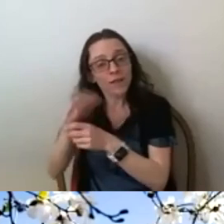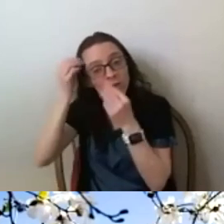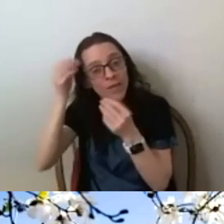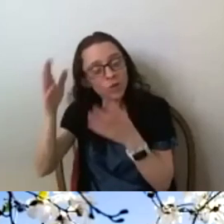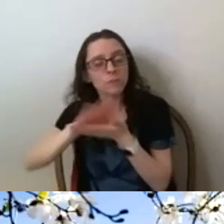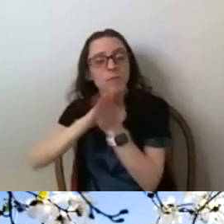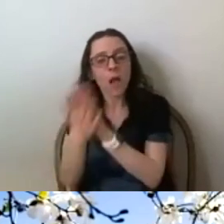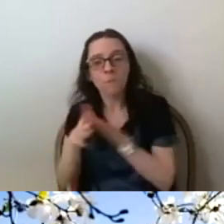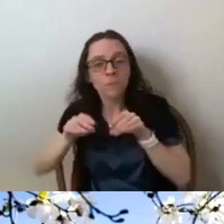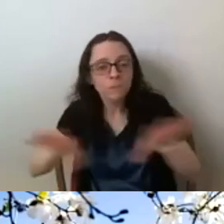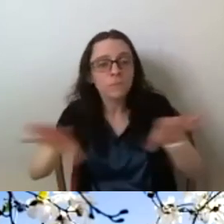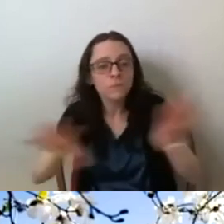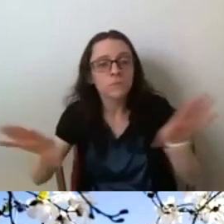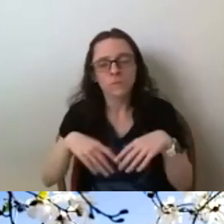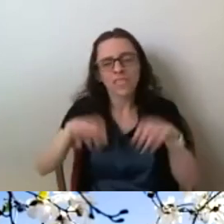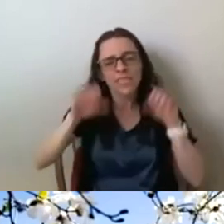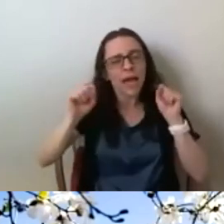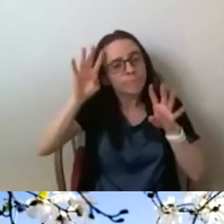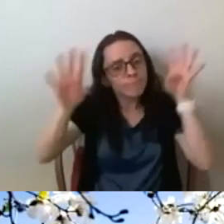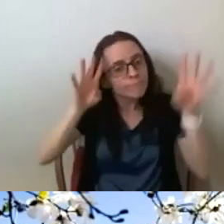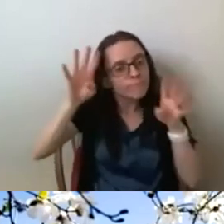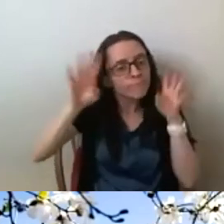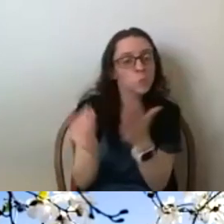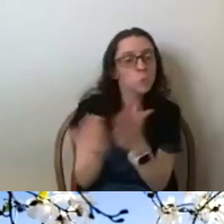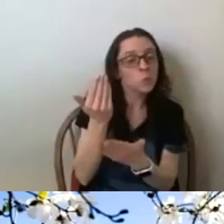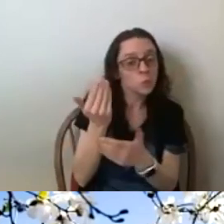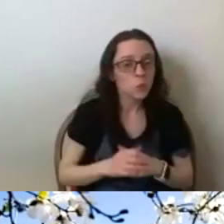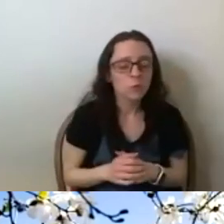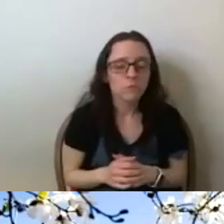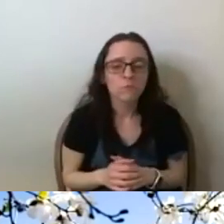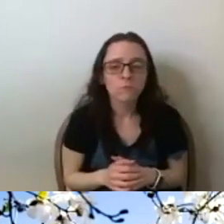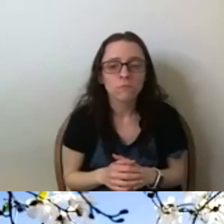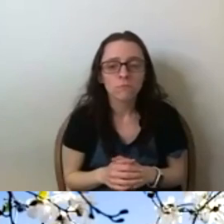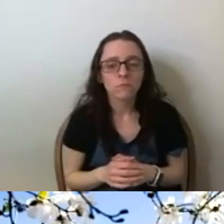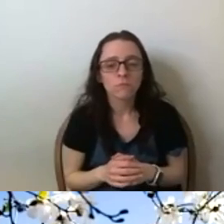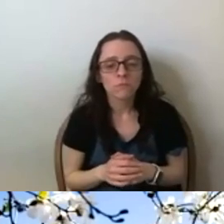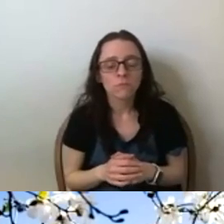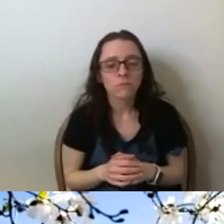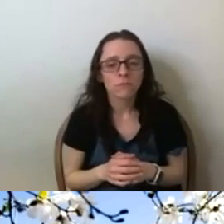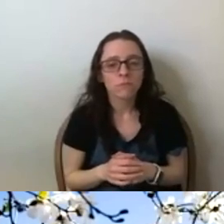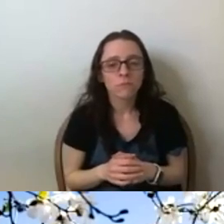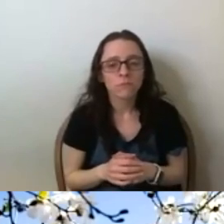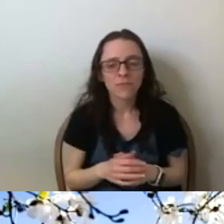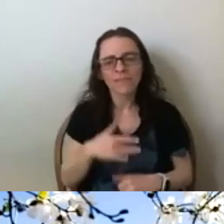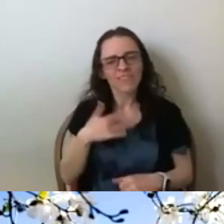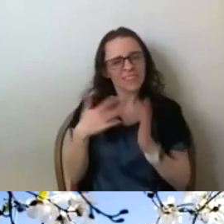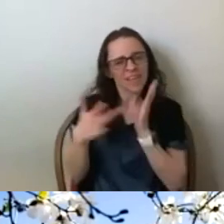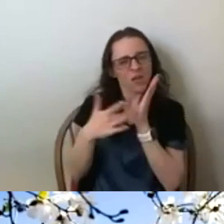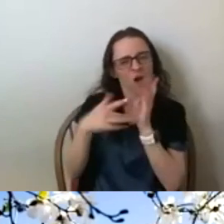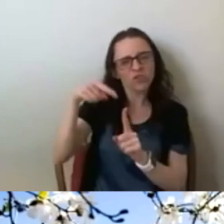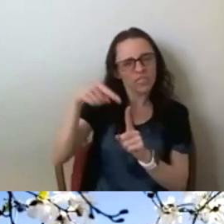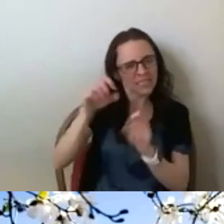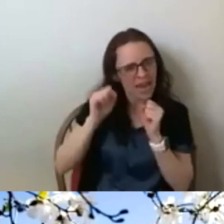you know, new and visionary things. Um, and I, it's probably something, probably something around technology could, could help us get us,